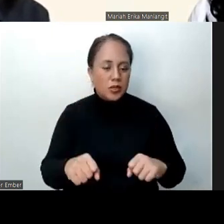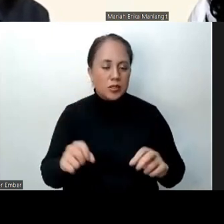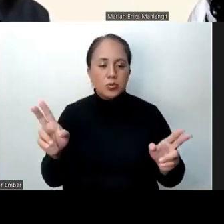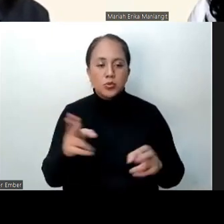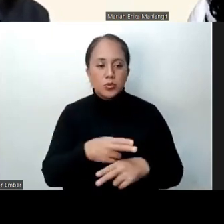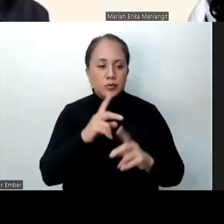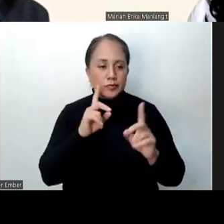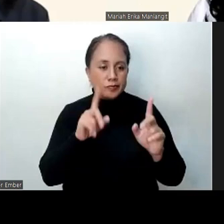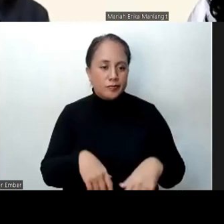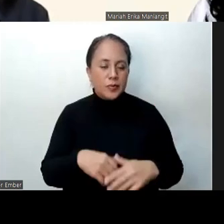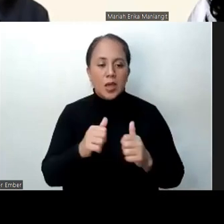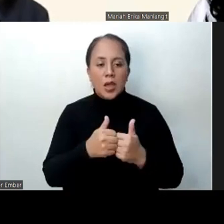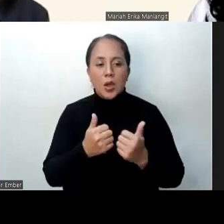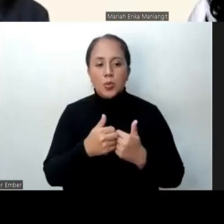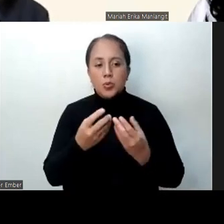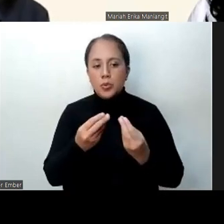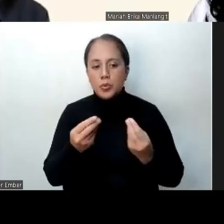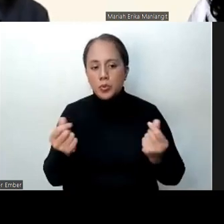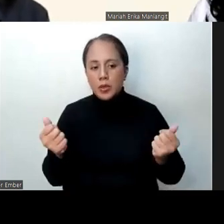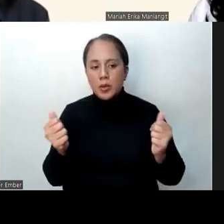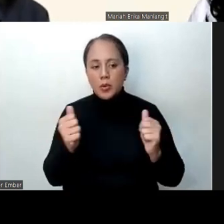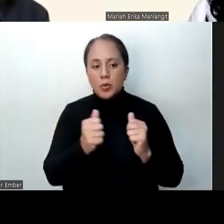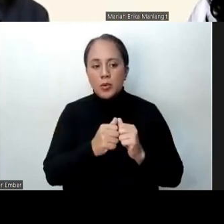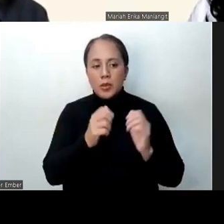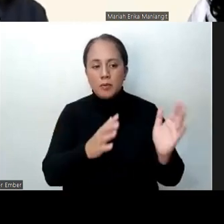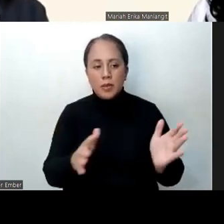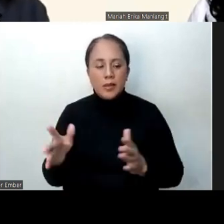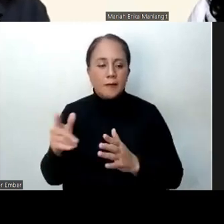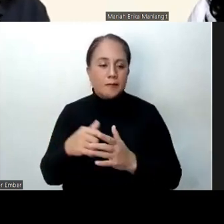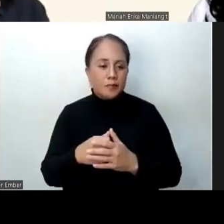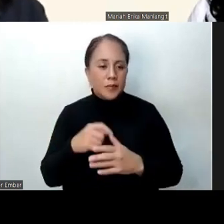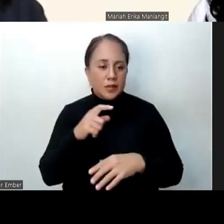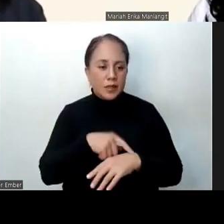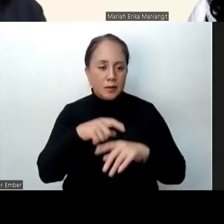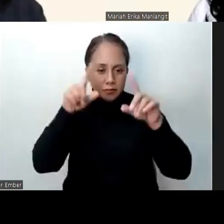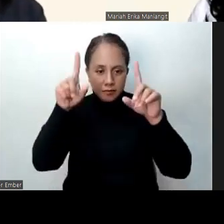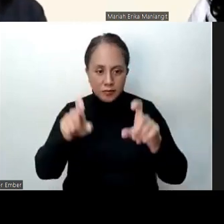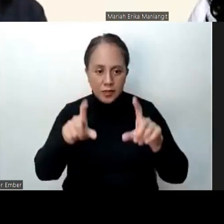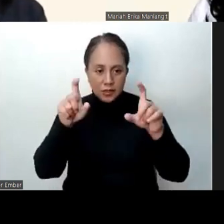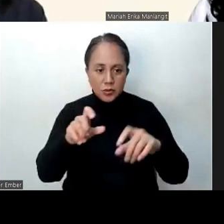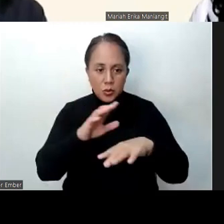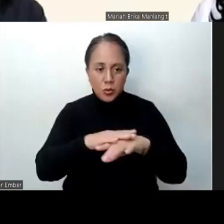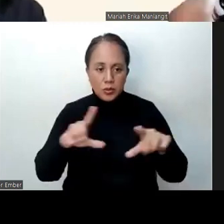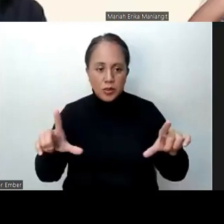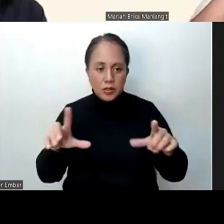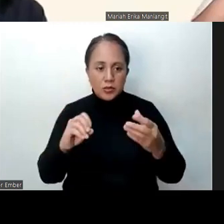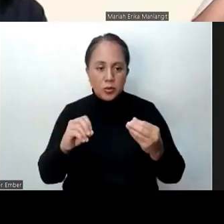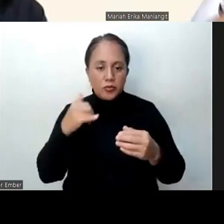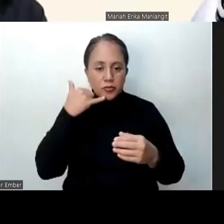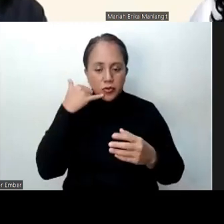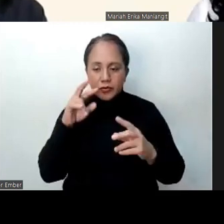one with this. How do you deal with or plan to do time tests in online or phone version?